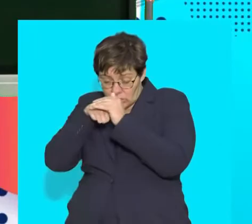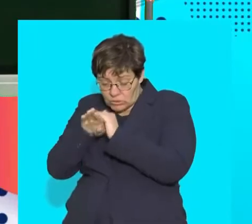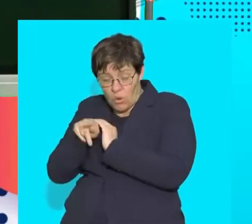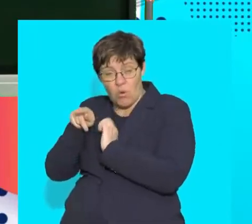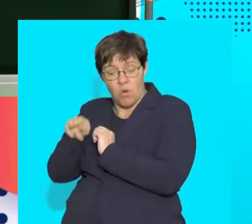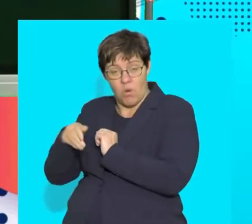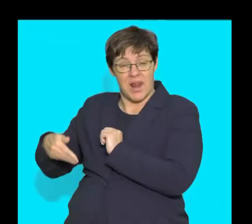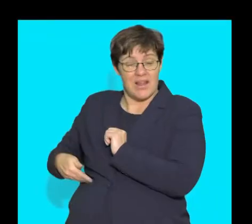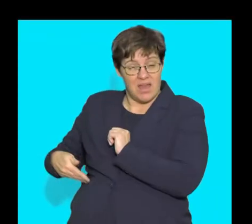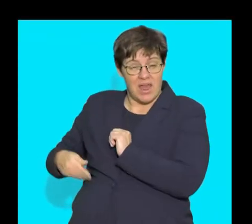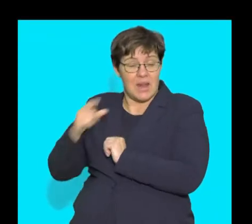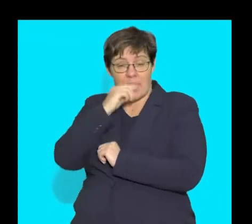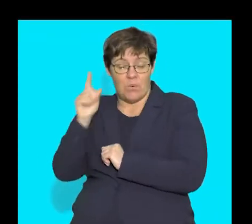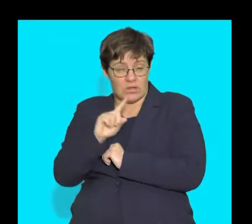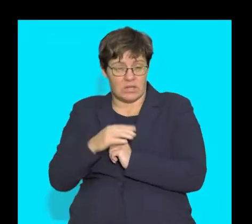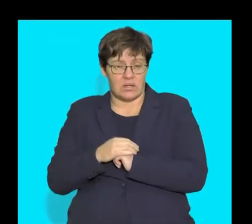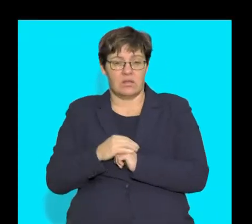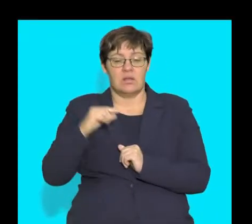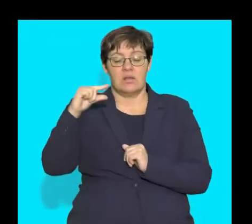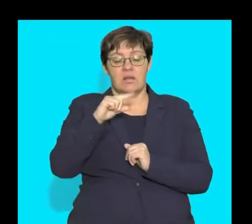stored in the liver is called